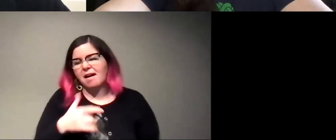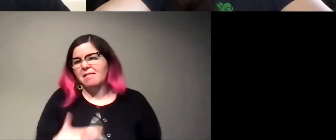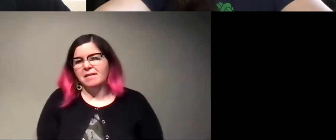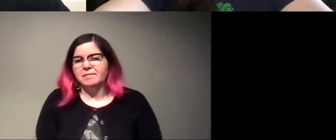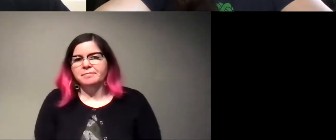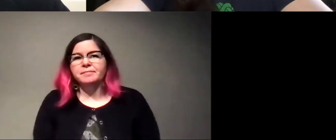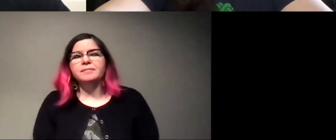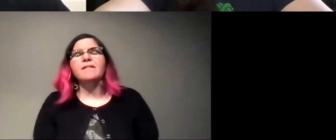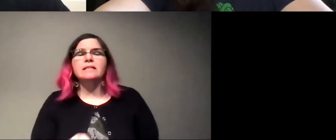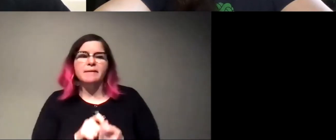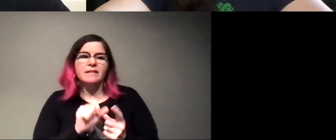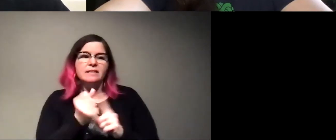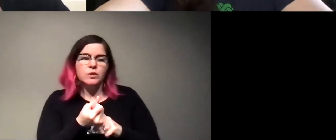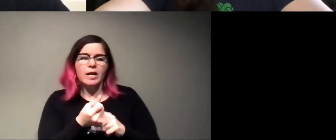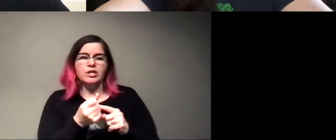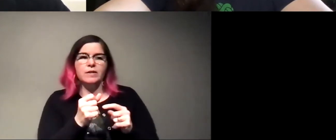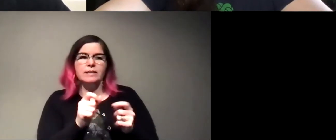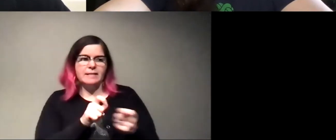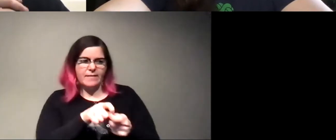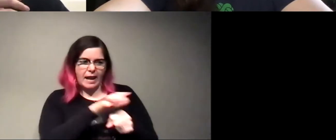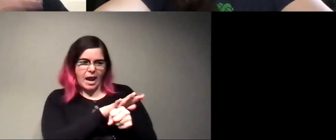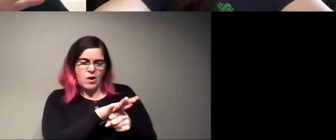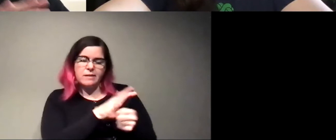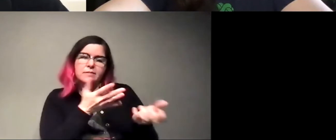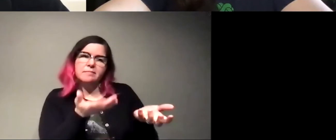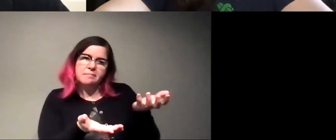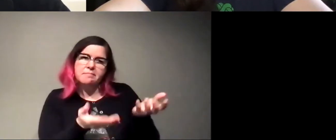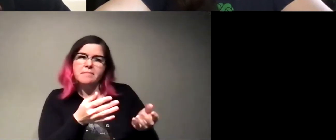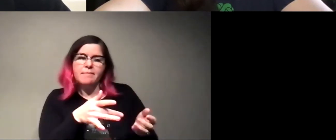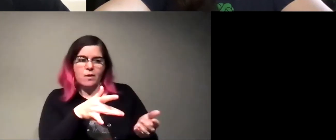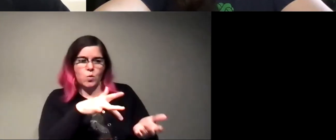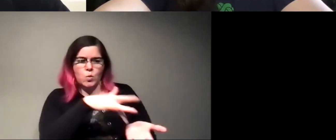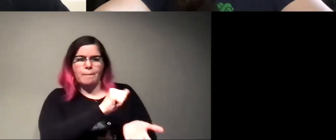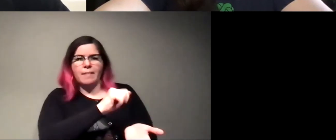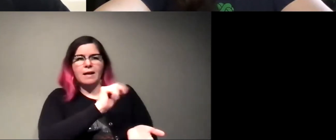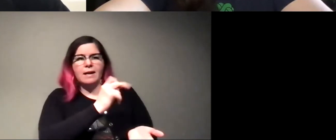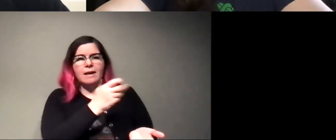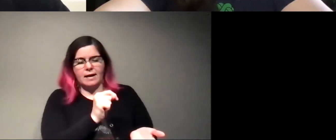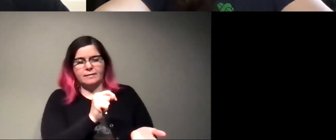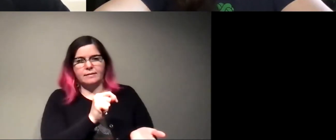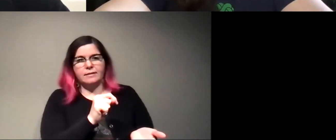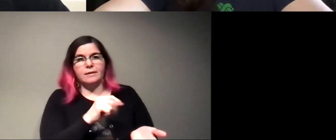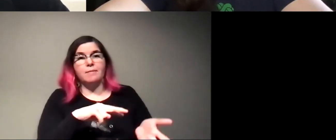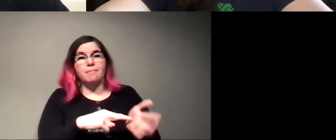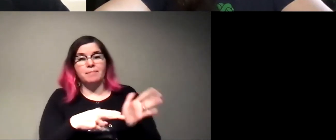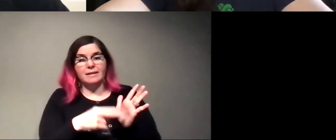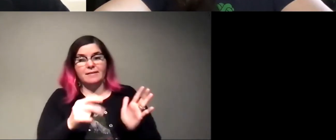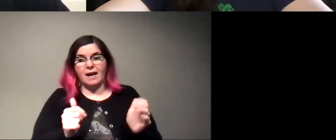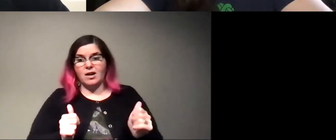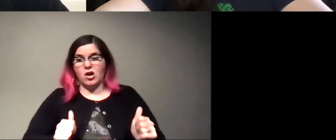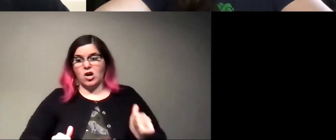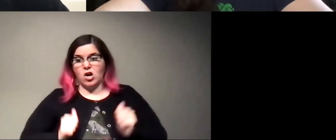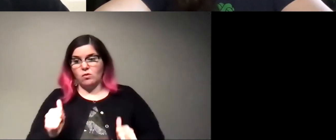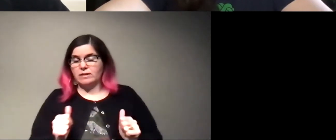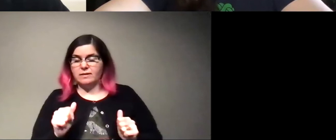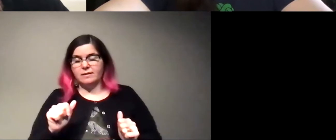where certain populations or certain areas, you might eliminate a whole nest, but then that also eliminates that super aggressive strain of